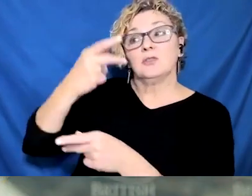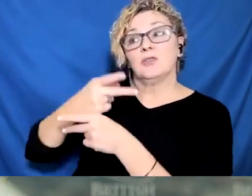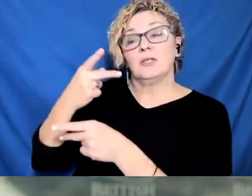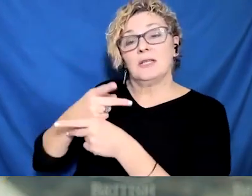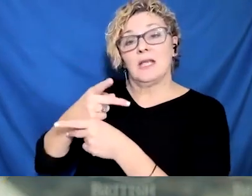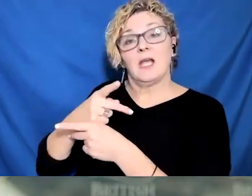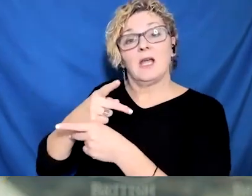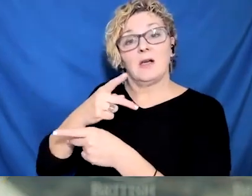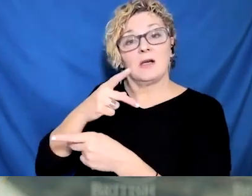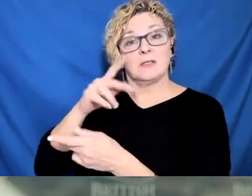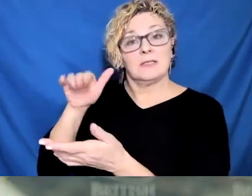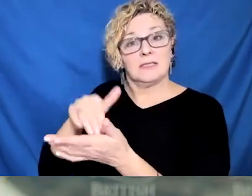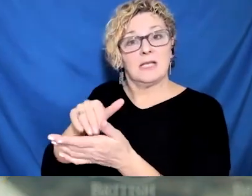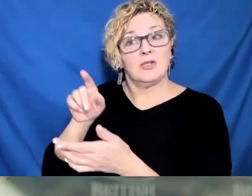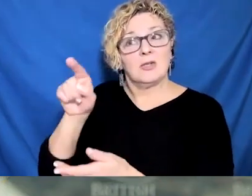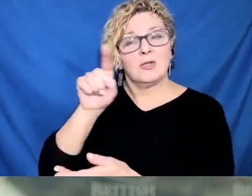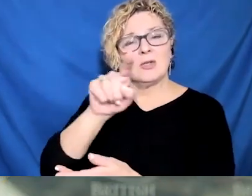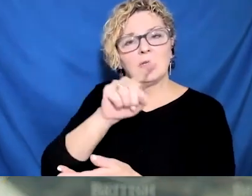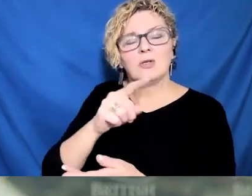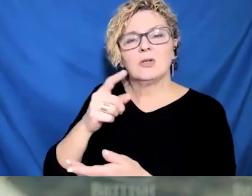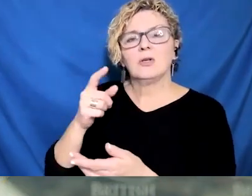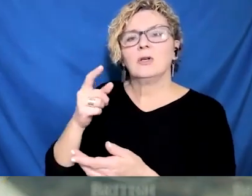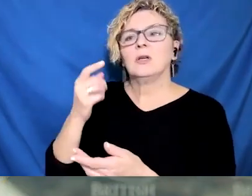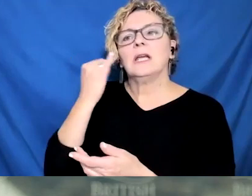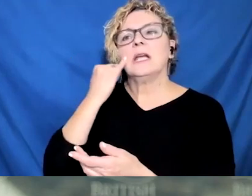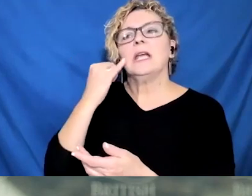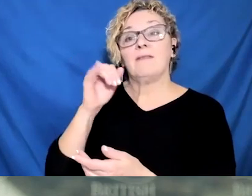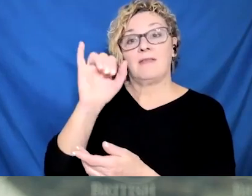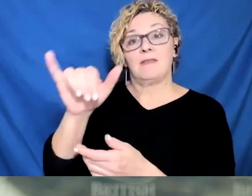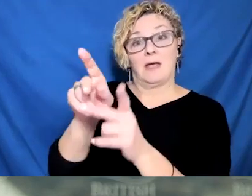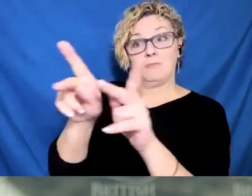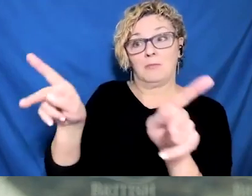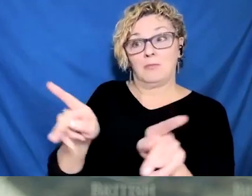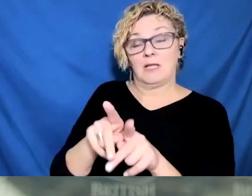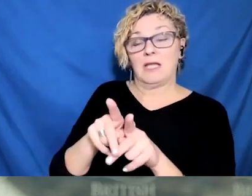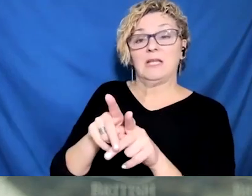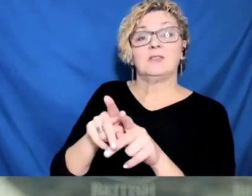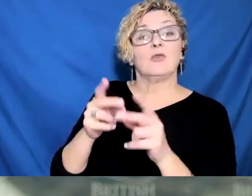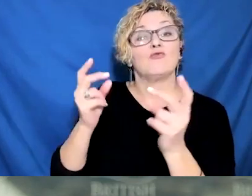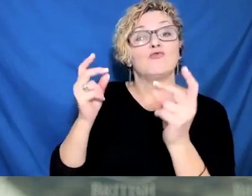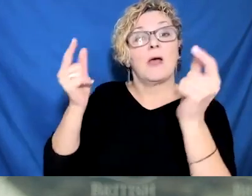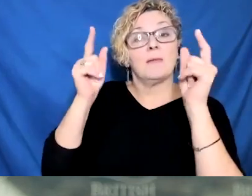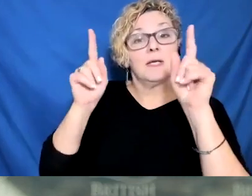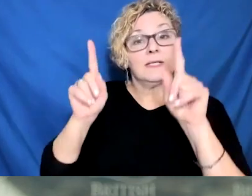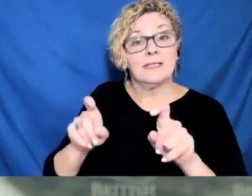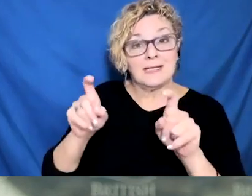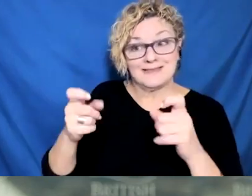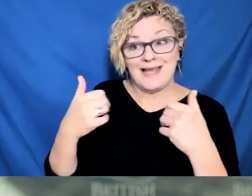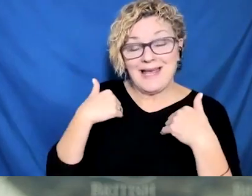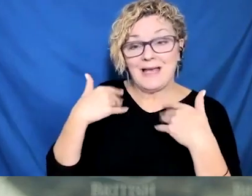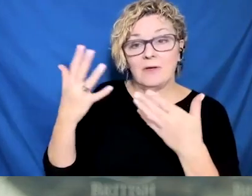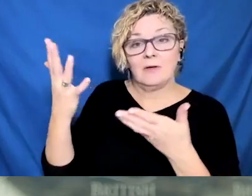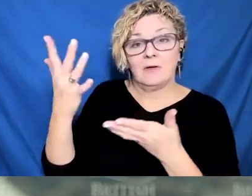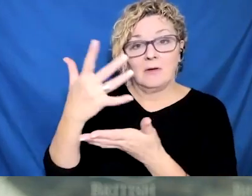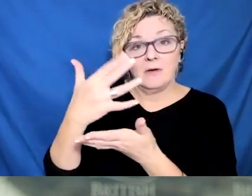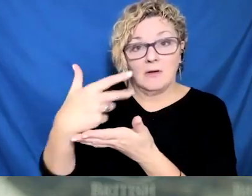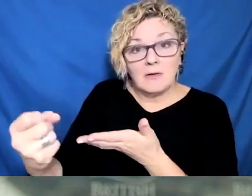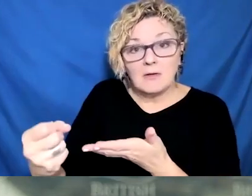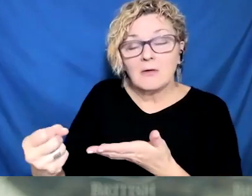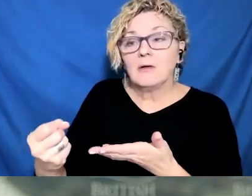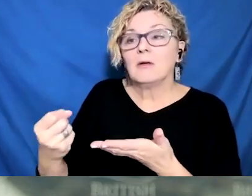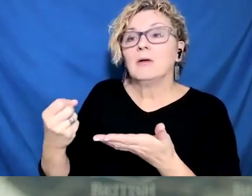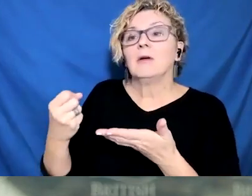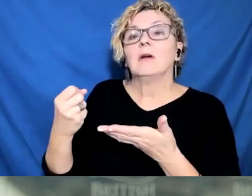We're receiving between now and the middle of February, 15 million rapid tests. Rapid tests are being allocated to long-term care homes around BC.